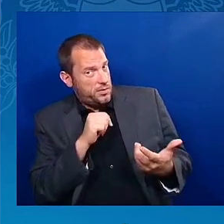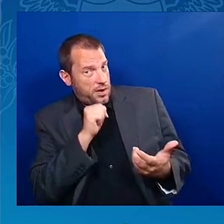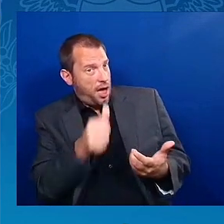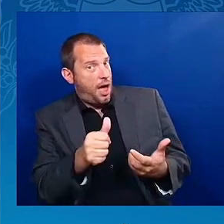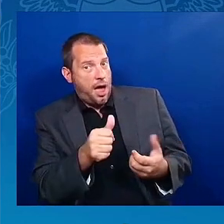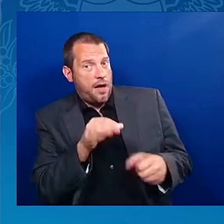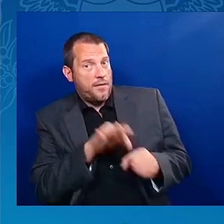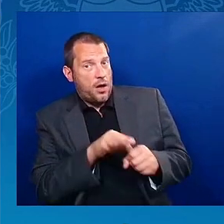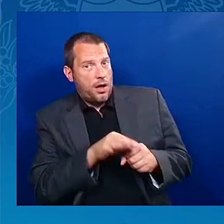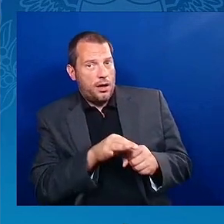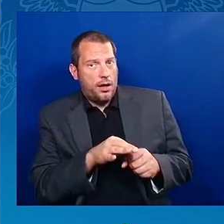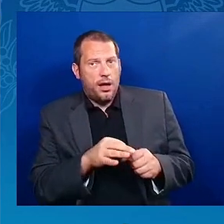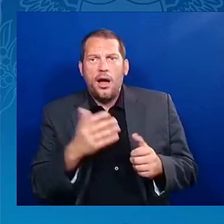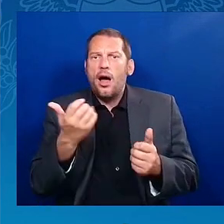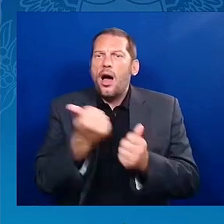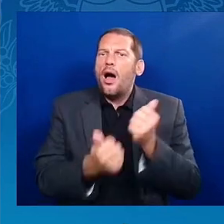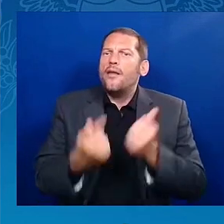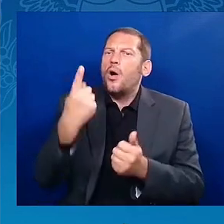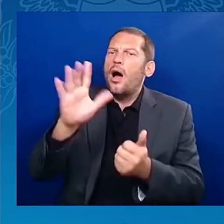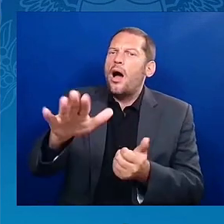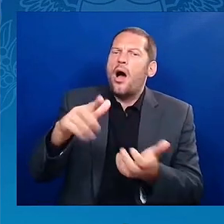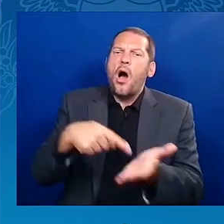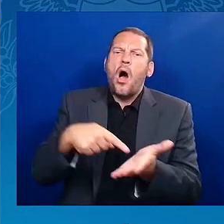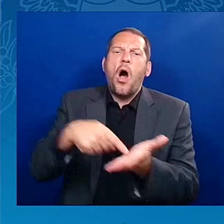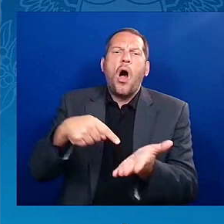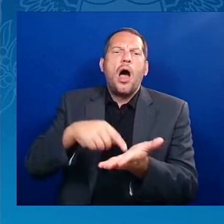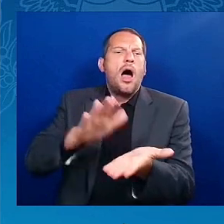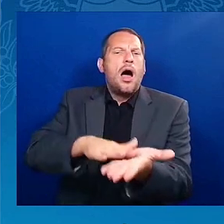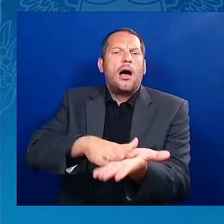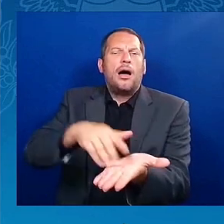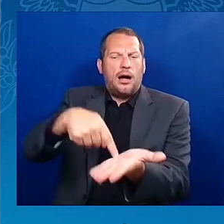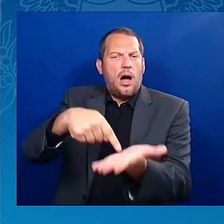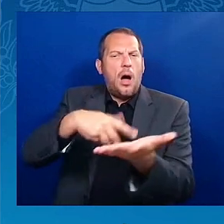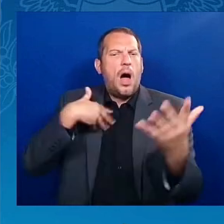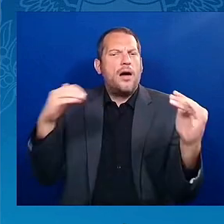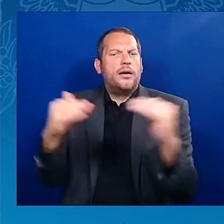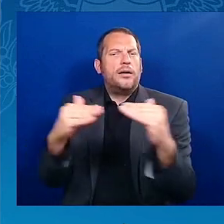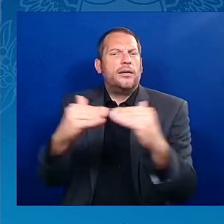Oh, well, you think they finna give us some money? They know how, man. I hope they do.